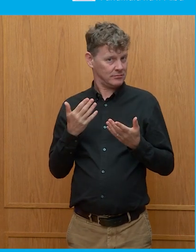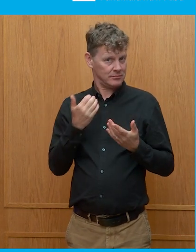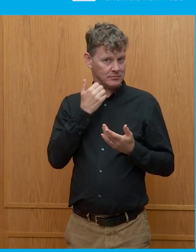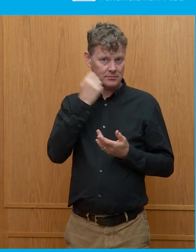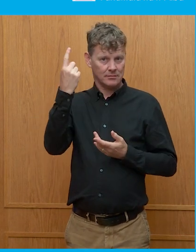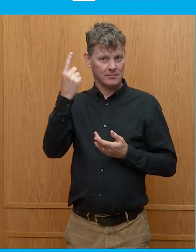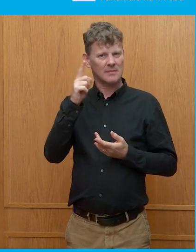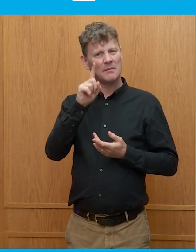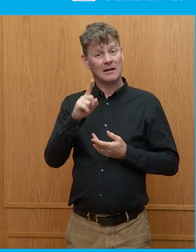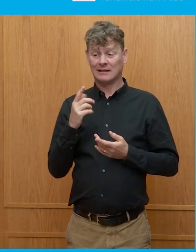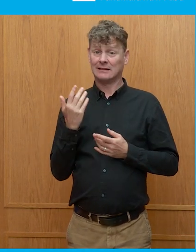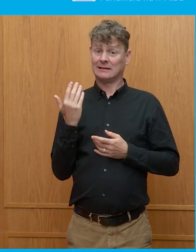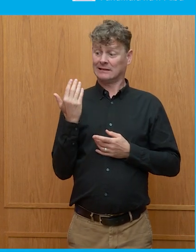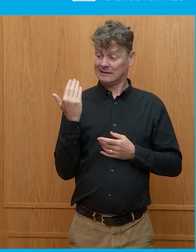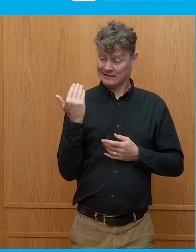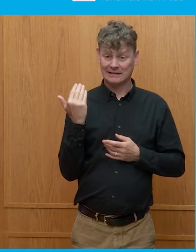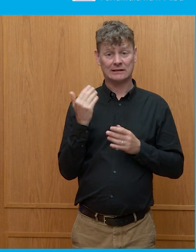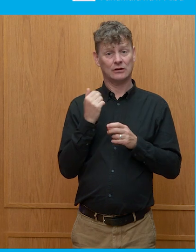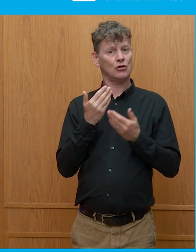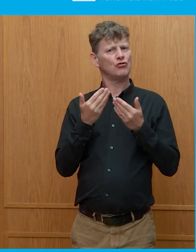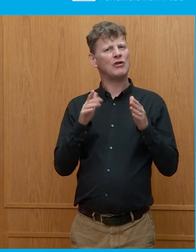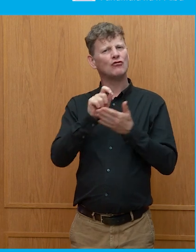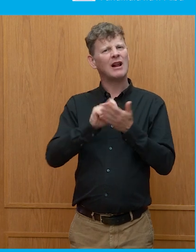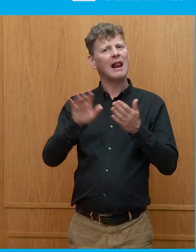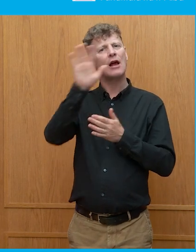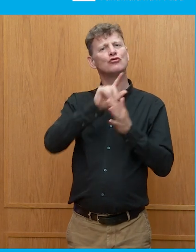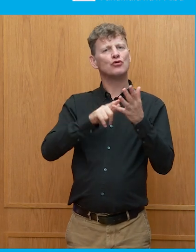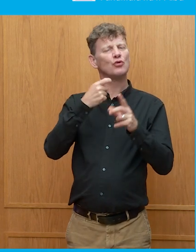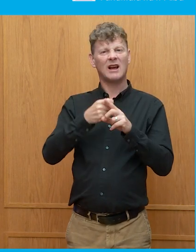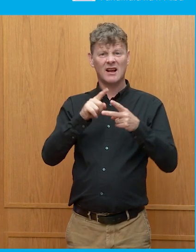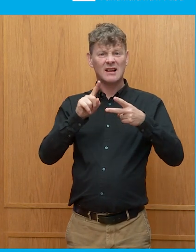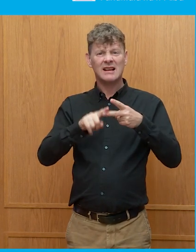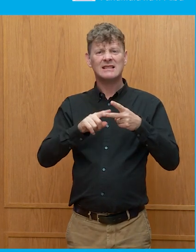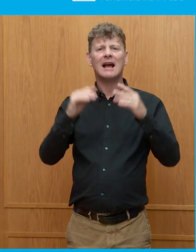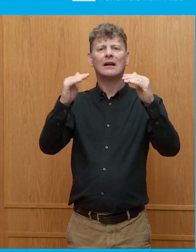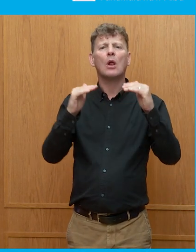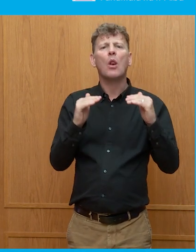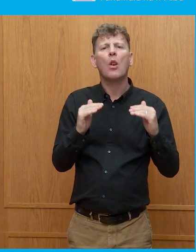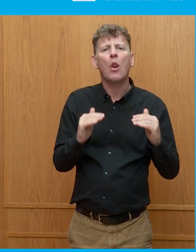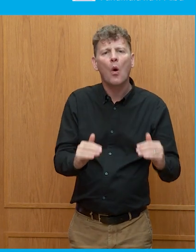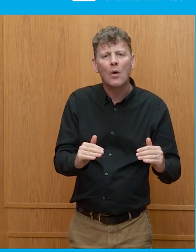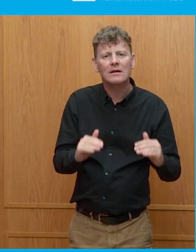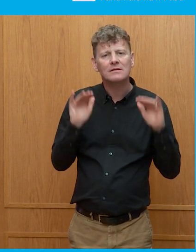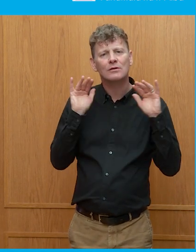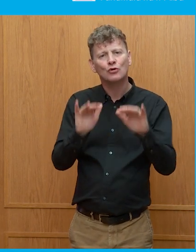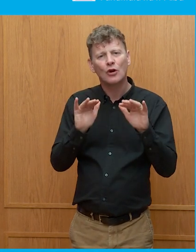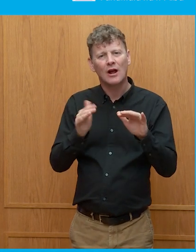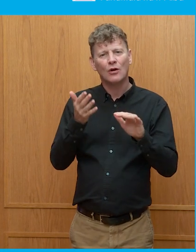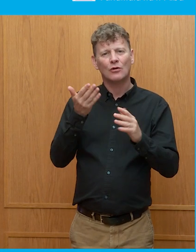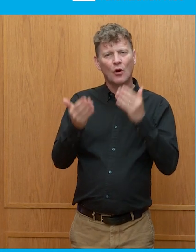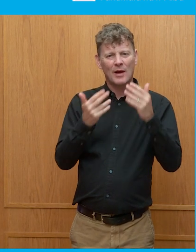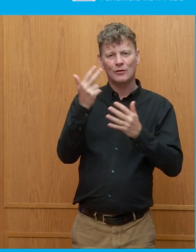we've just had a general election where we've had the lowest, second lowest turnout since 1885. What was it?